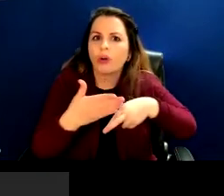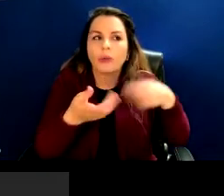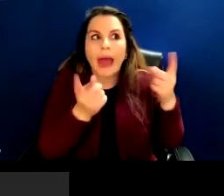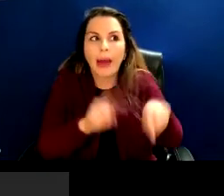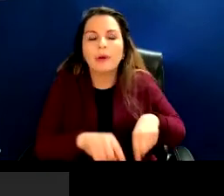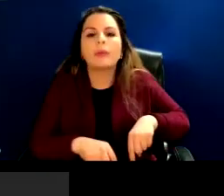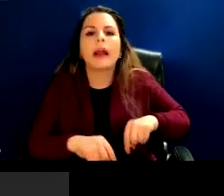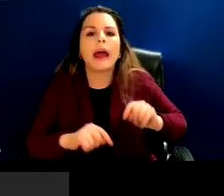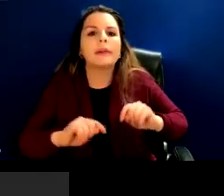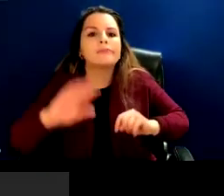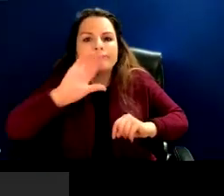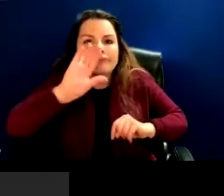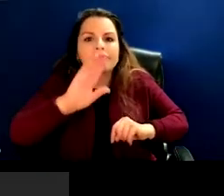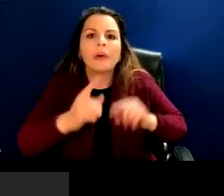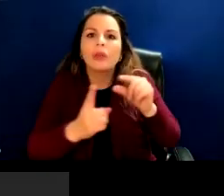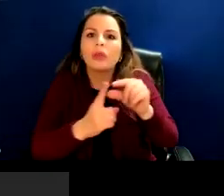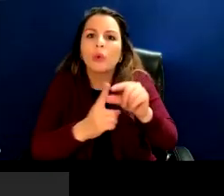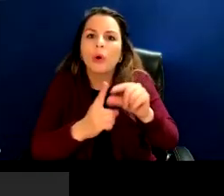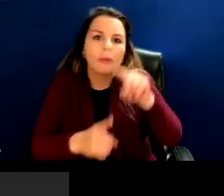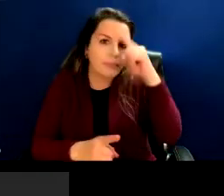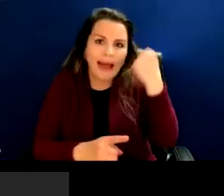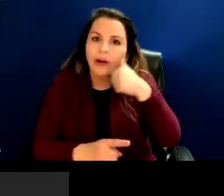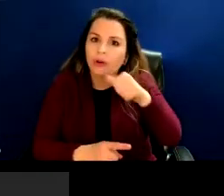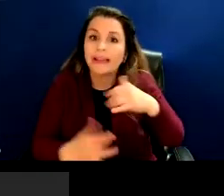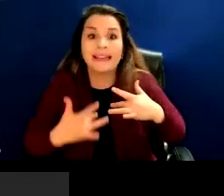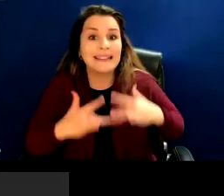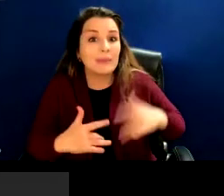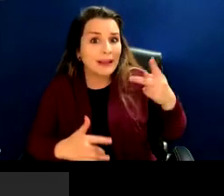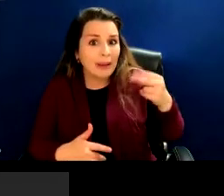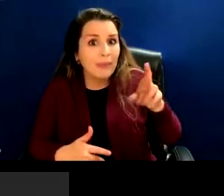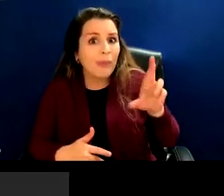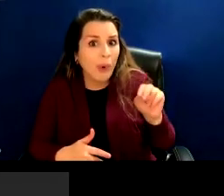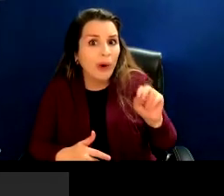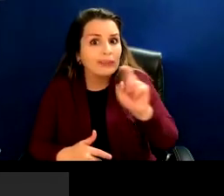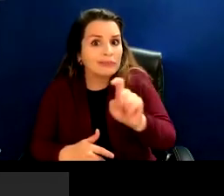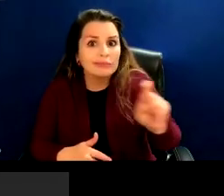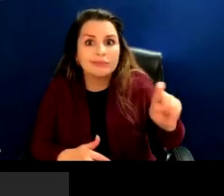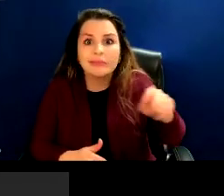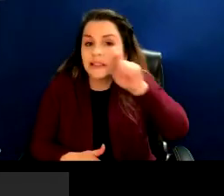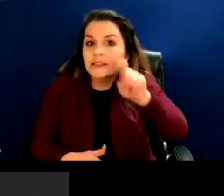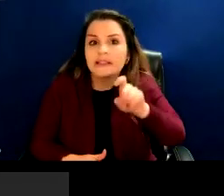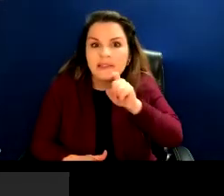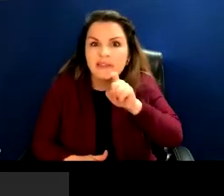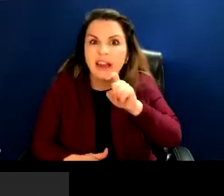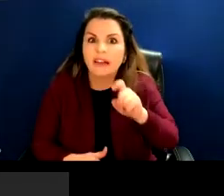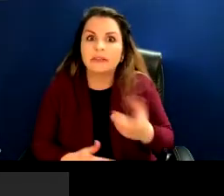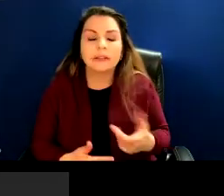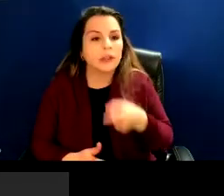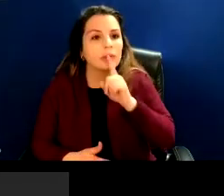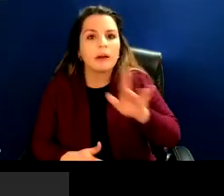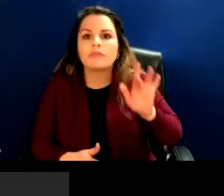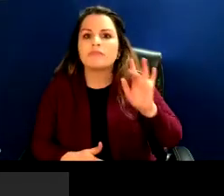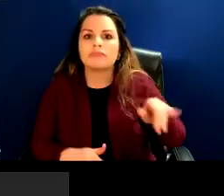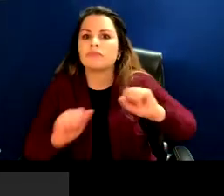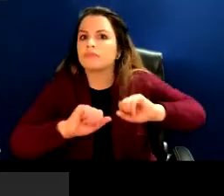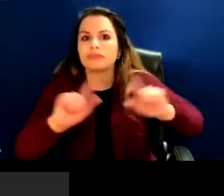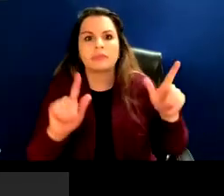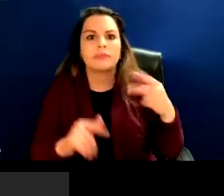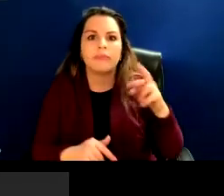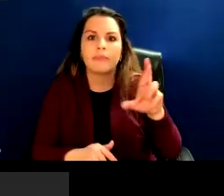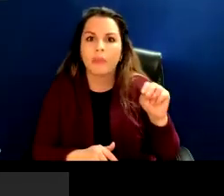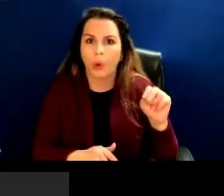are pornographic websites. These are websites that are either one click away or directly connected to